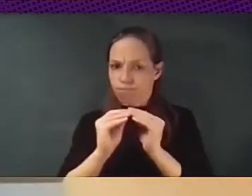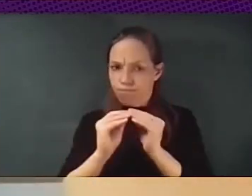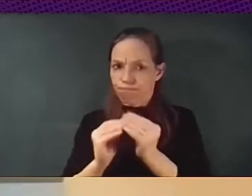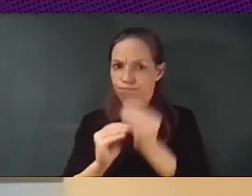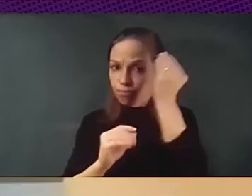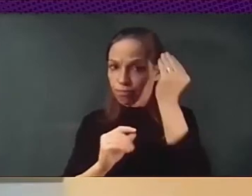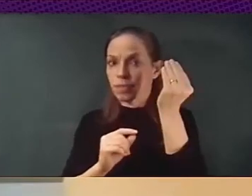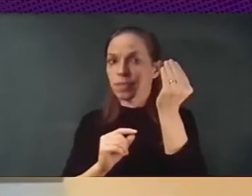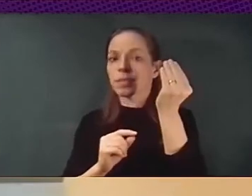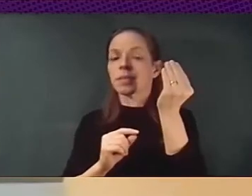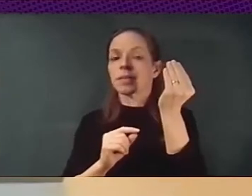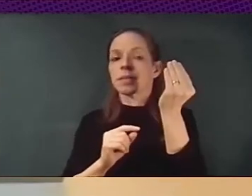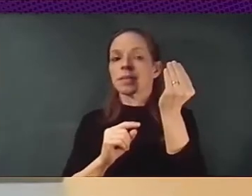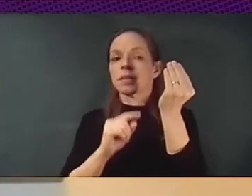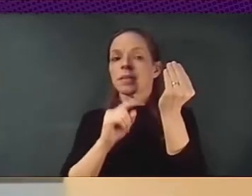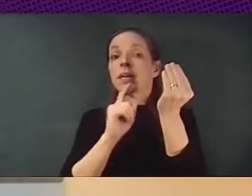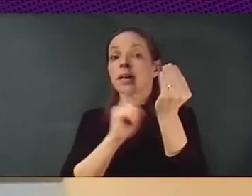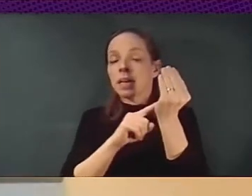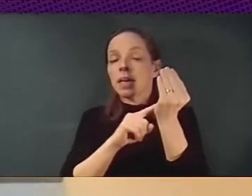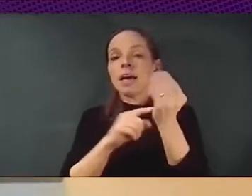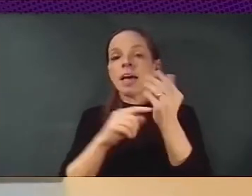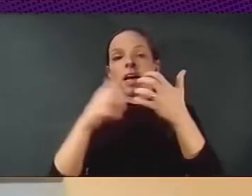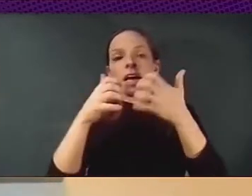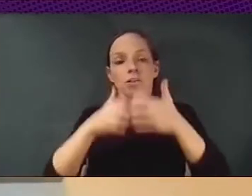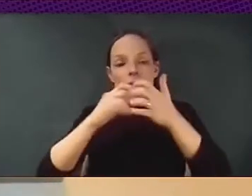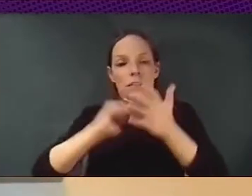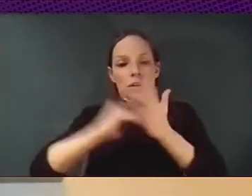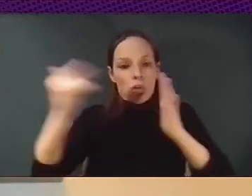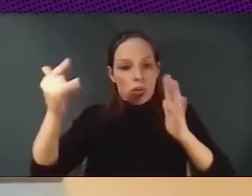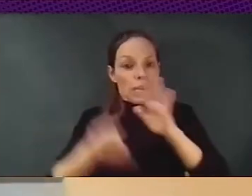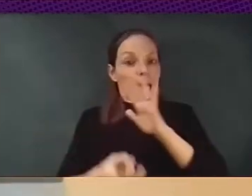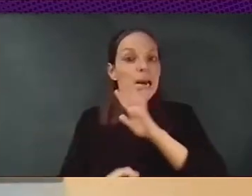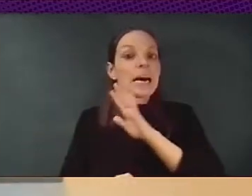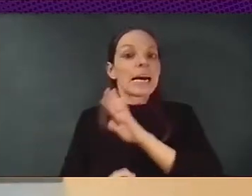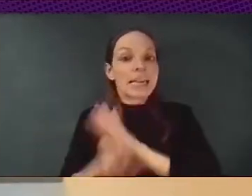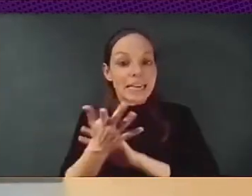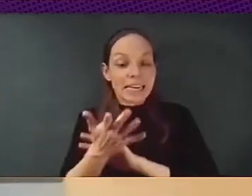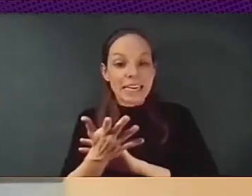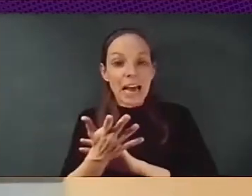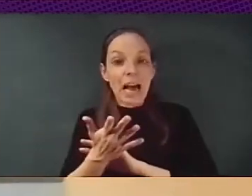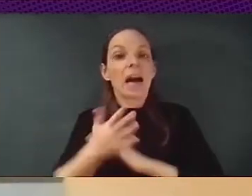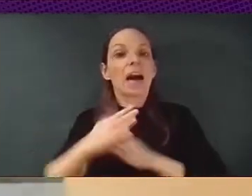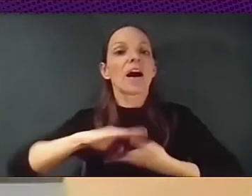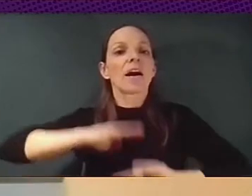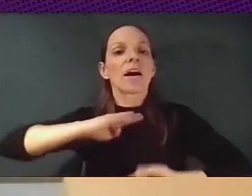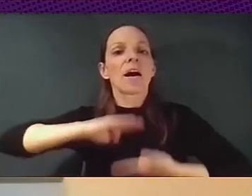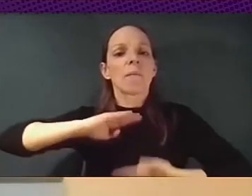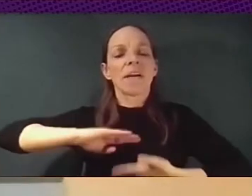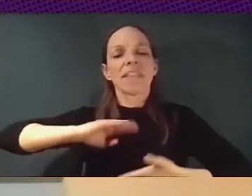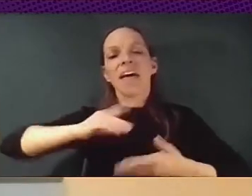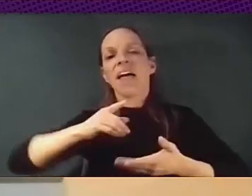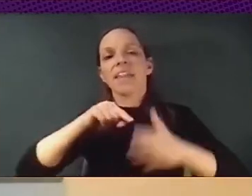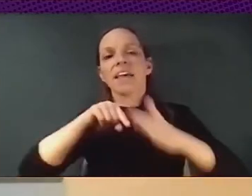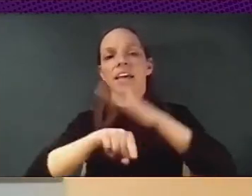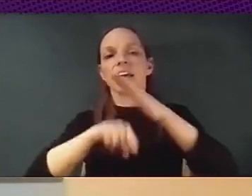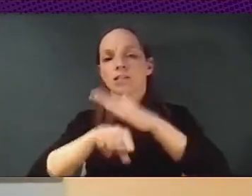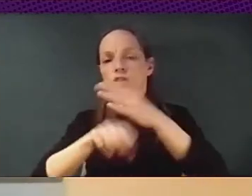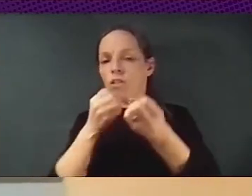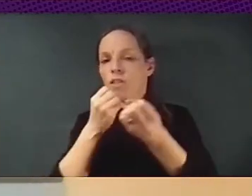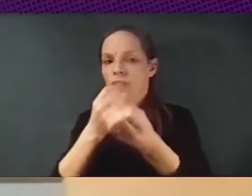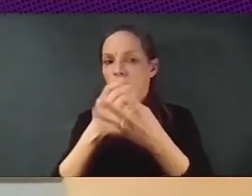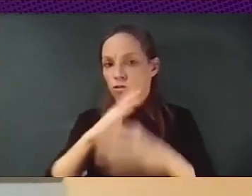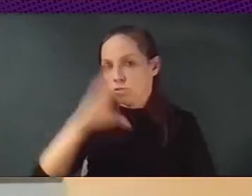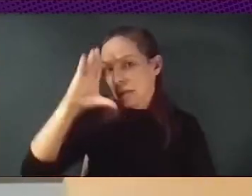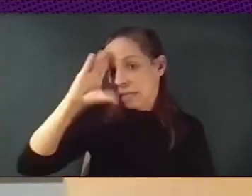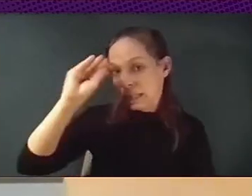own capacity to manage data, artificial intelligence, quantum computing, and all the critical infrastructure of the future.